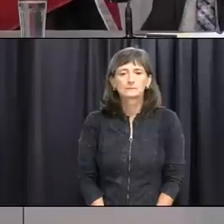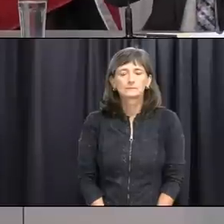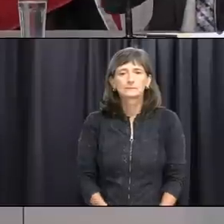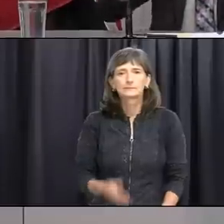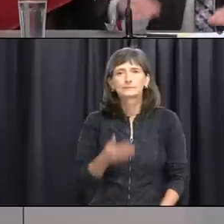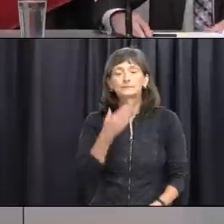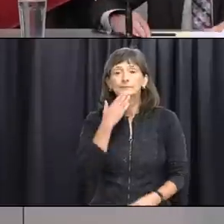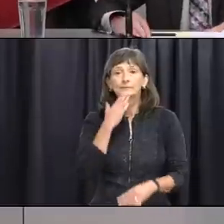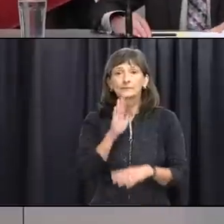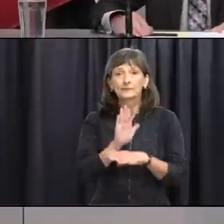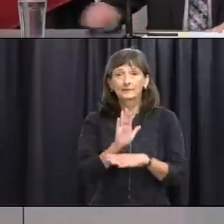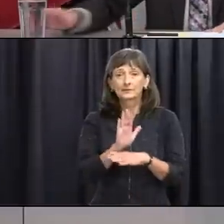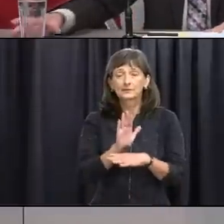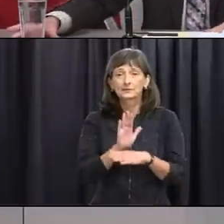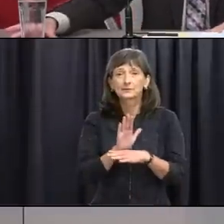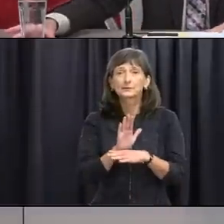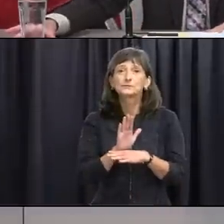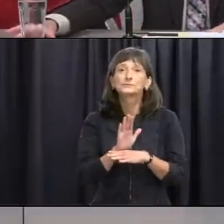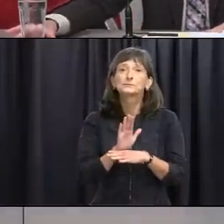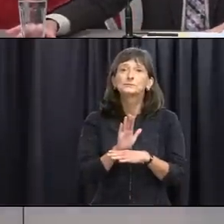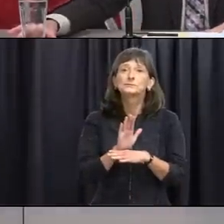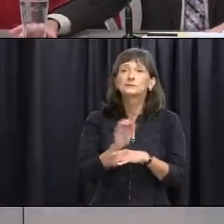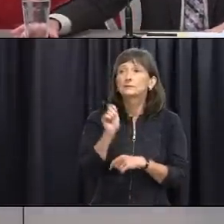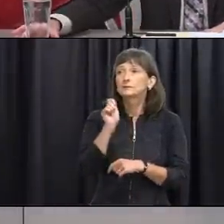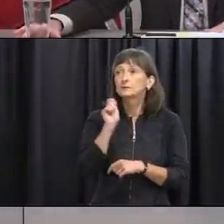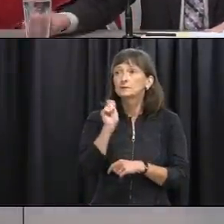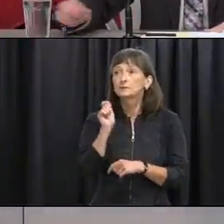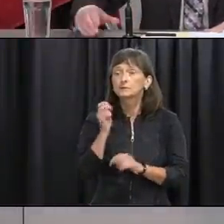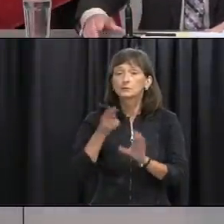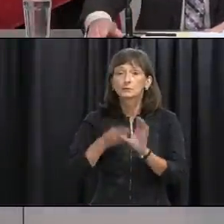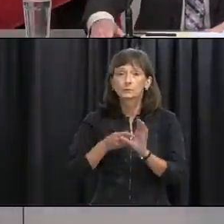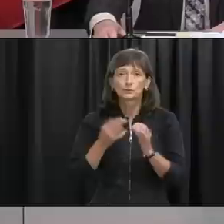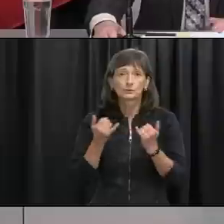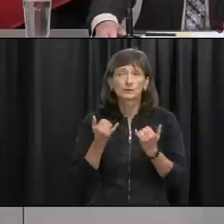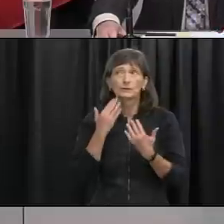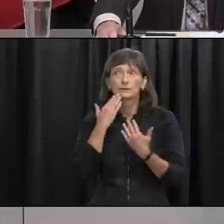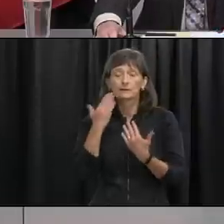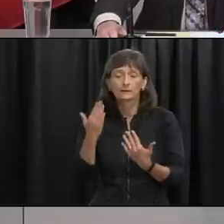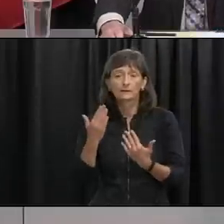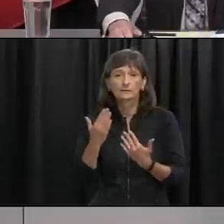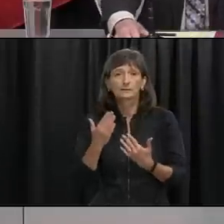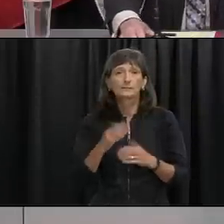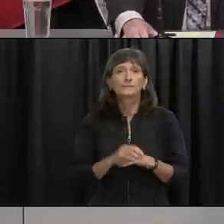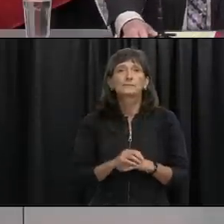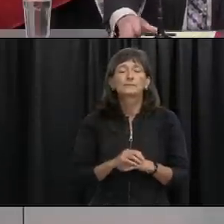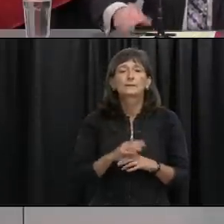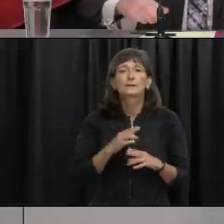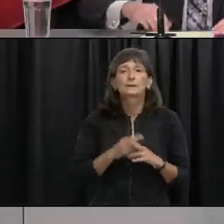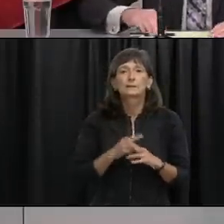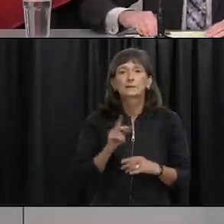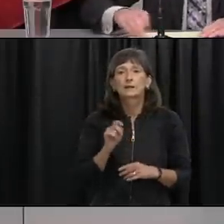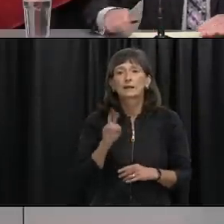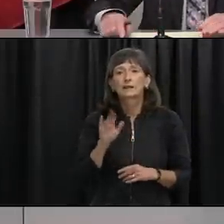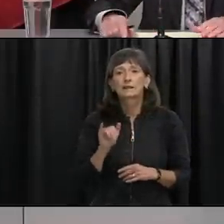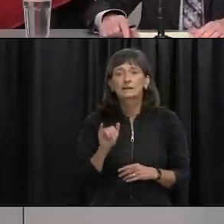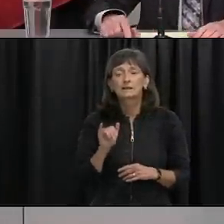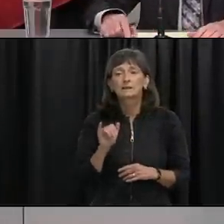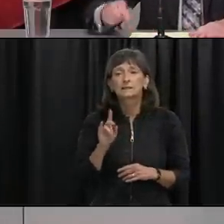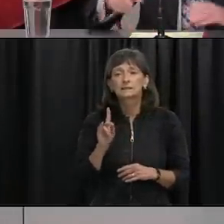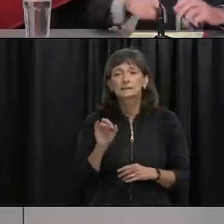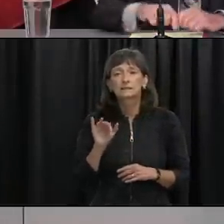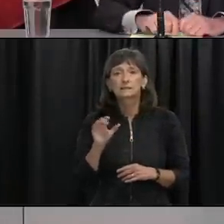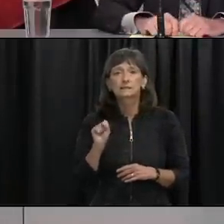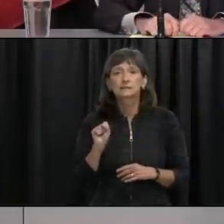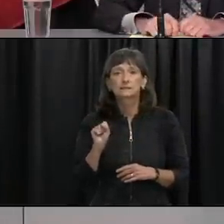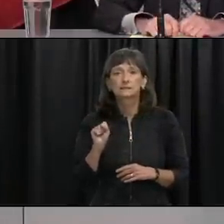Good afternoon, want to thank the media representatives who have joined us for today's news event. My name is Kathy Dix-Pain, Media Relations Manager with the Department